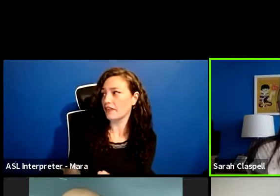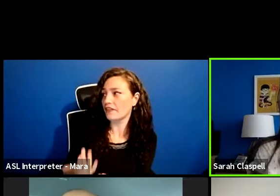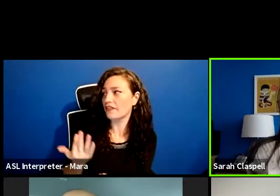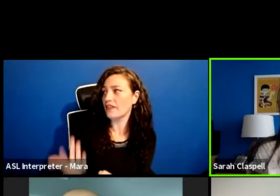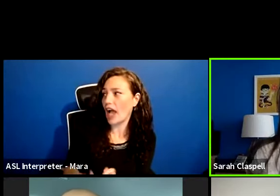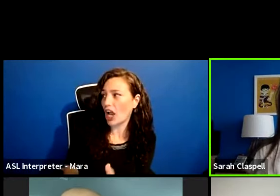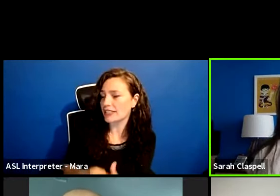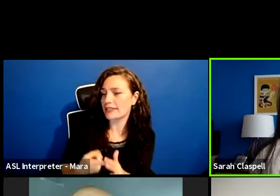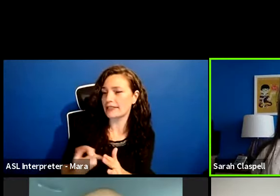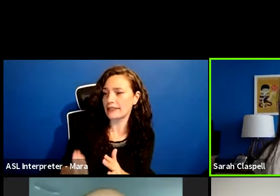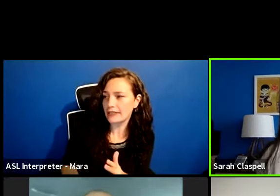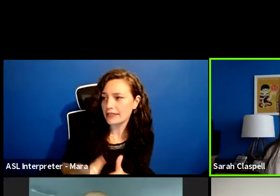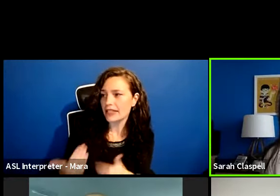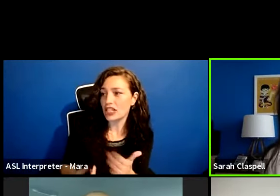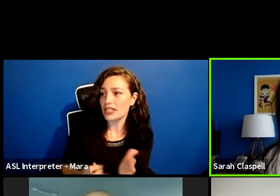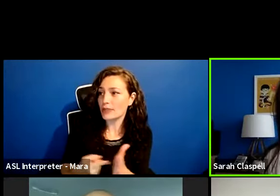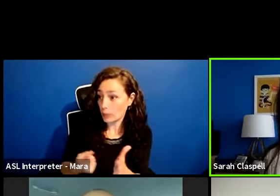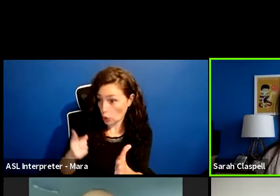you can be there.